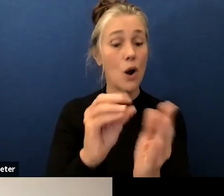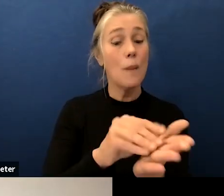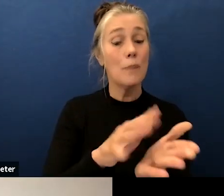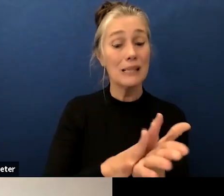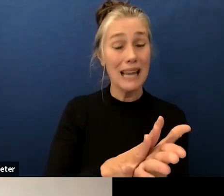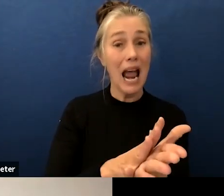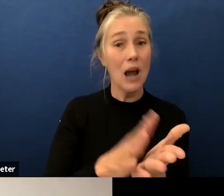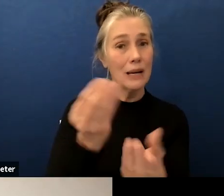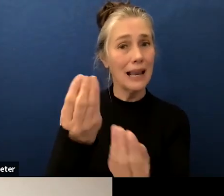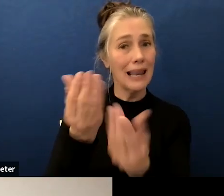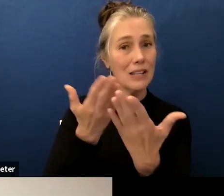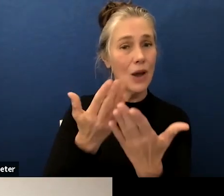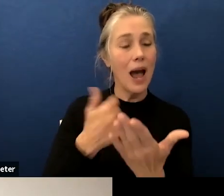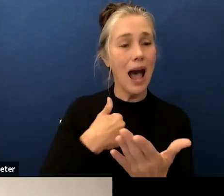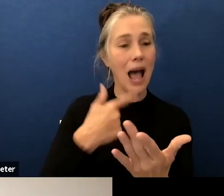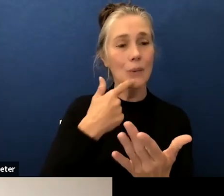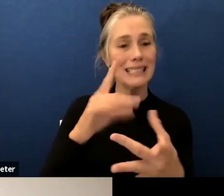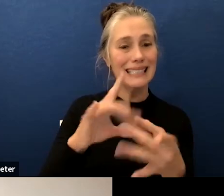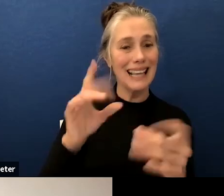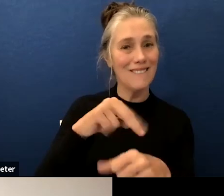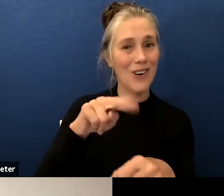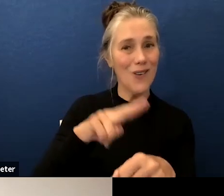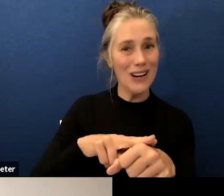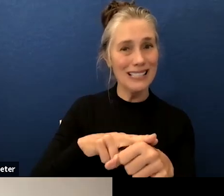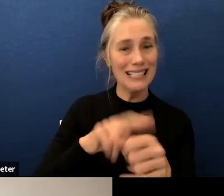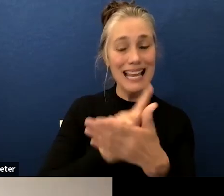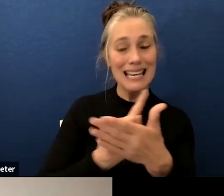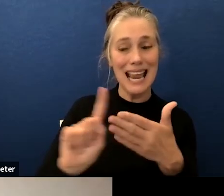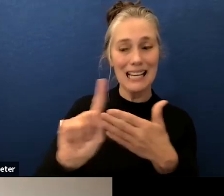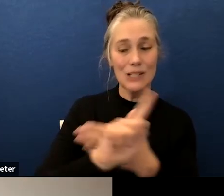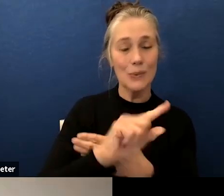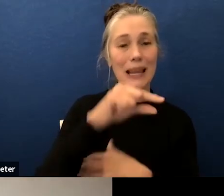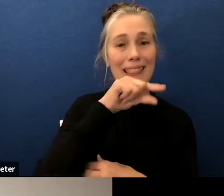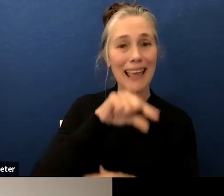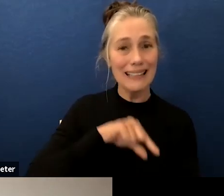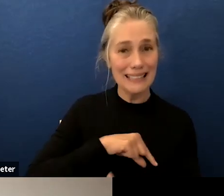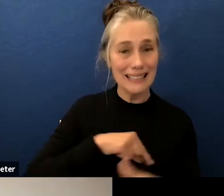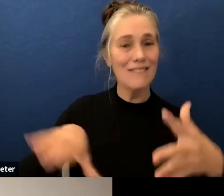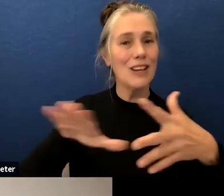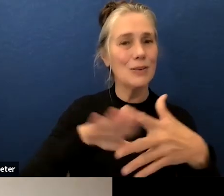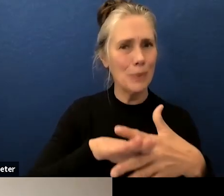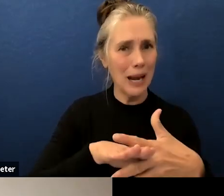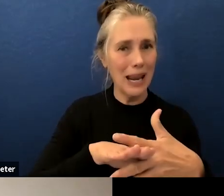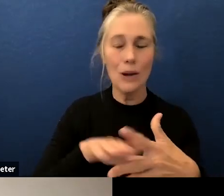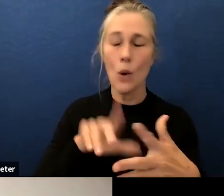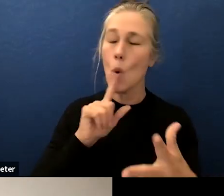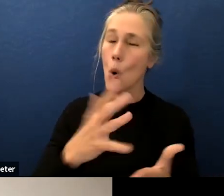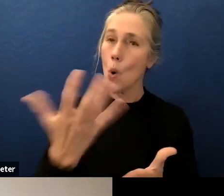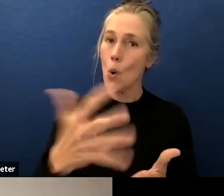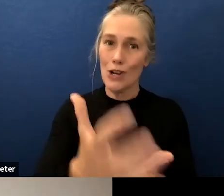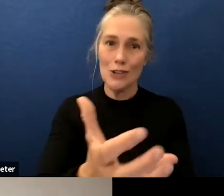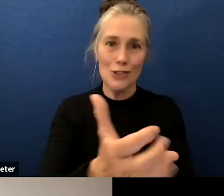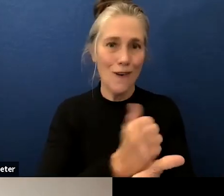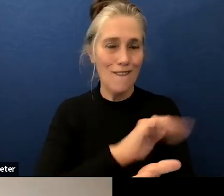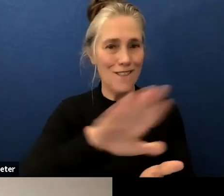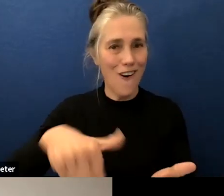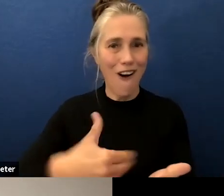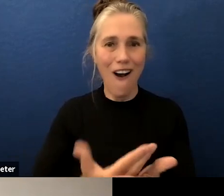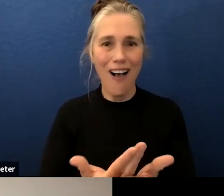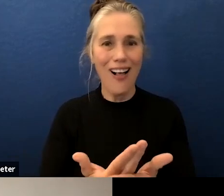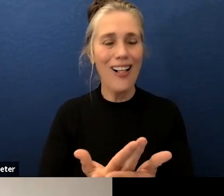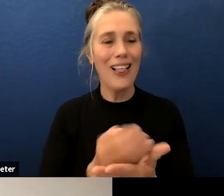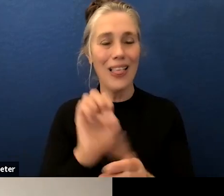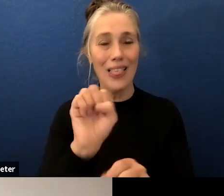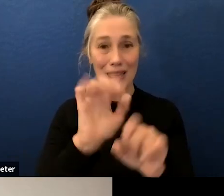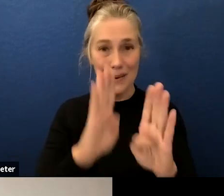that i will mention of course that next week is our thanksgiving break a much deserved break for all of the employees